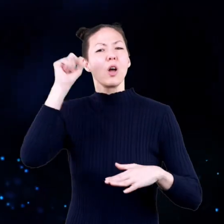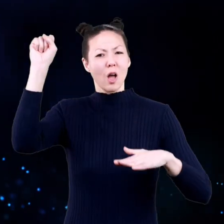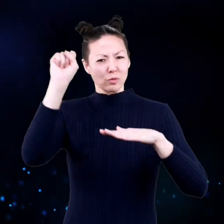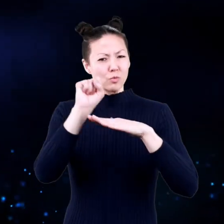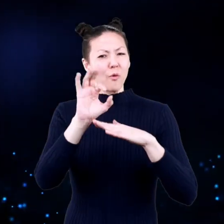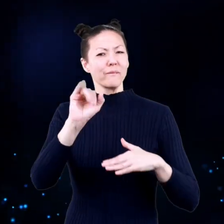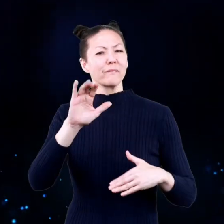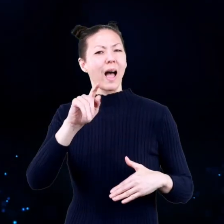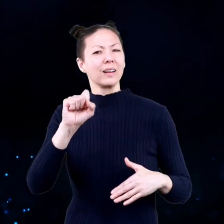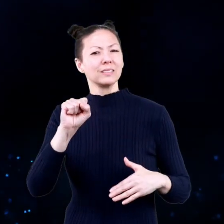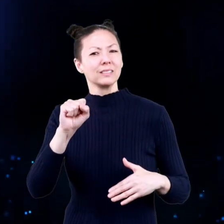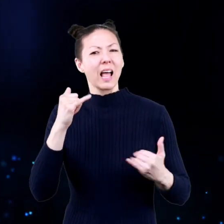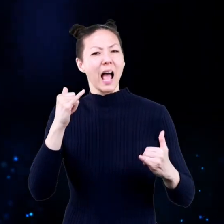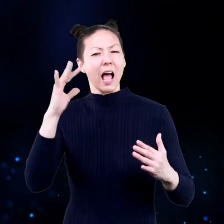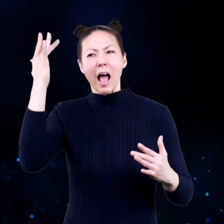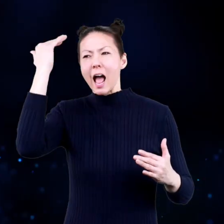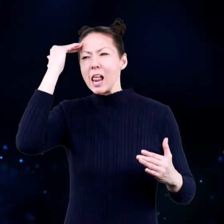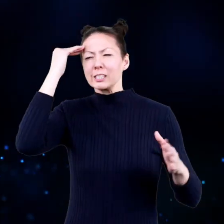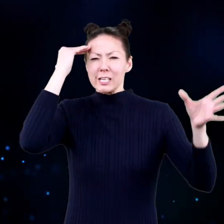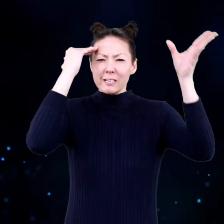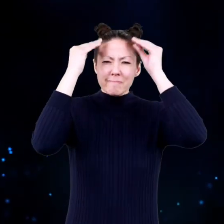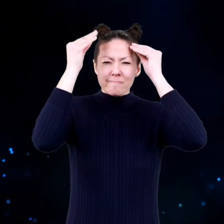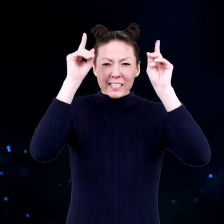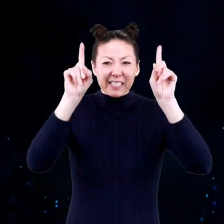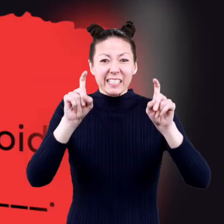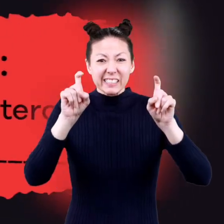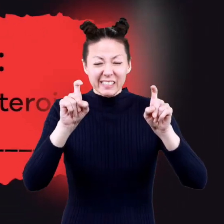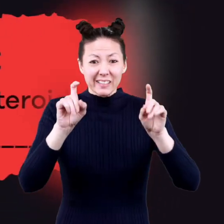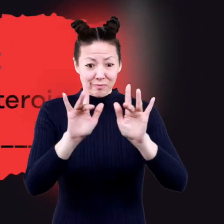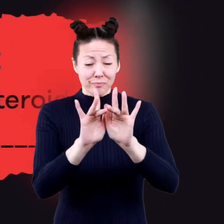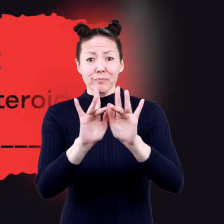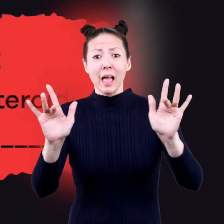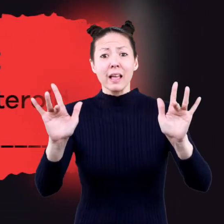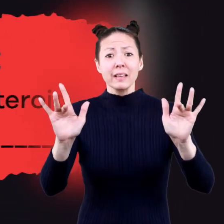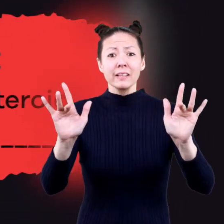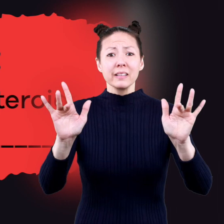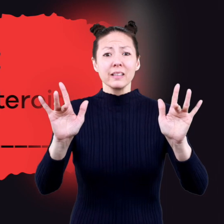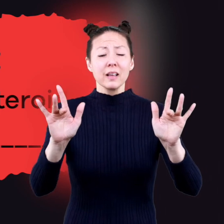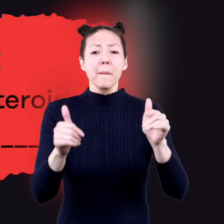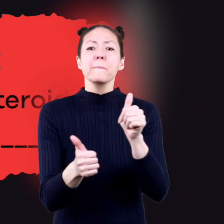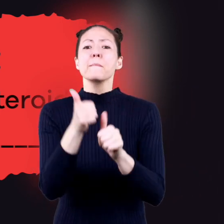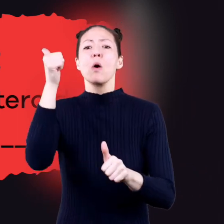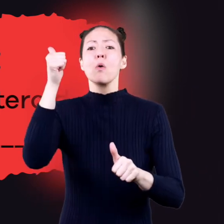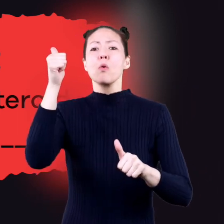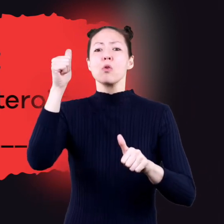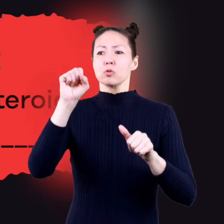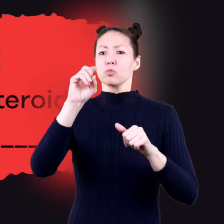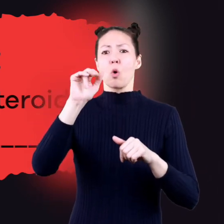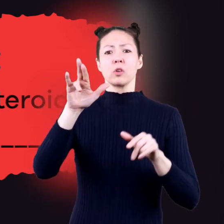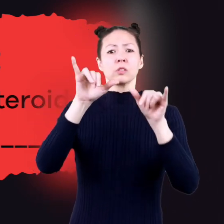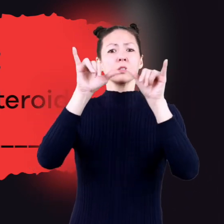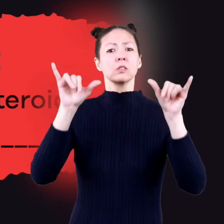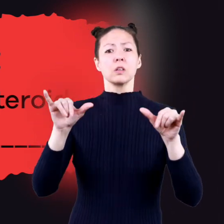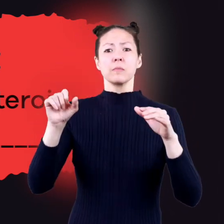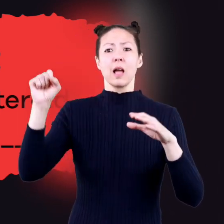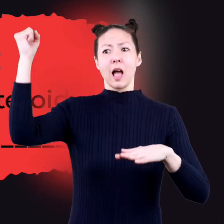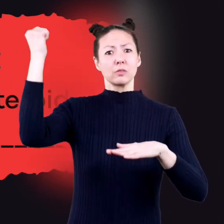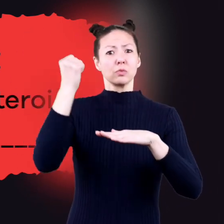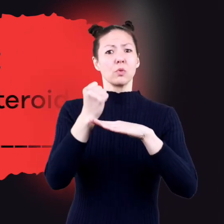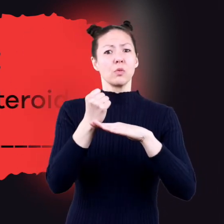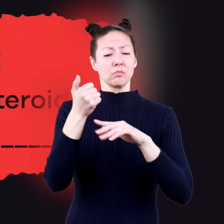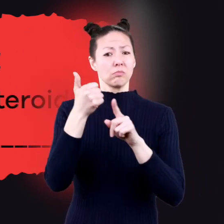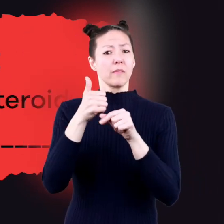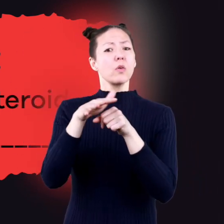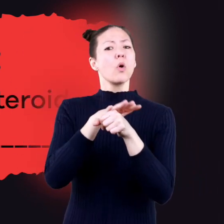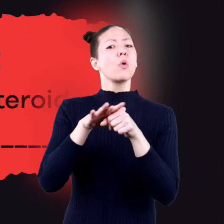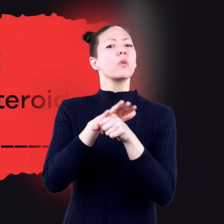cool asteroid facts, let's put our knowledge to the test. Fill in the blank. Most of our solar system's